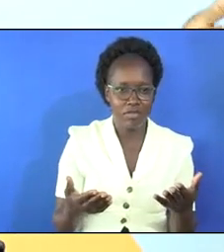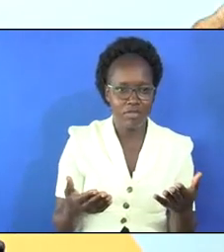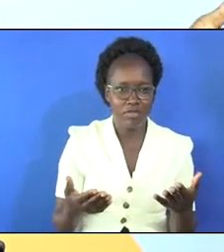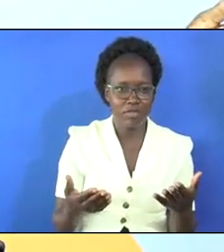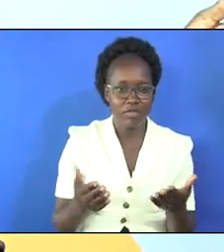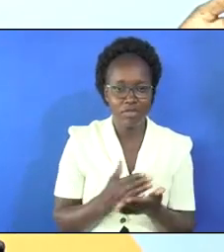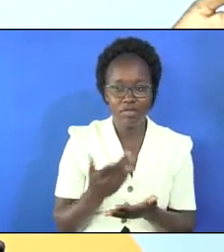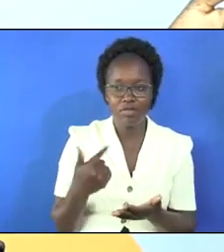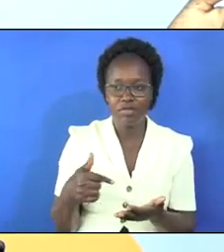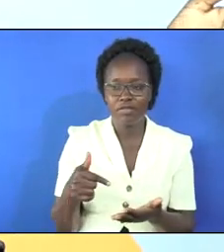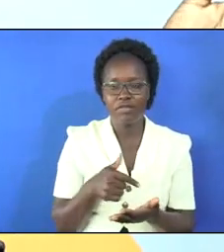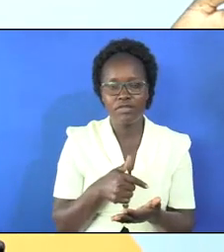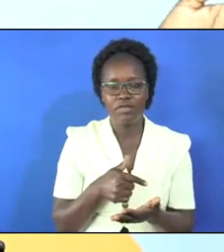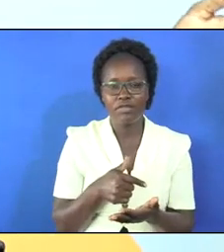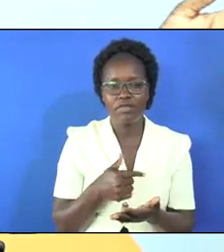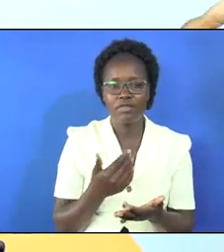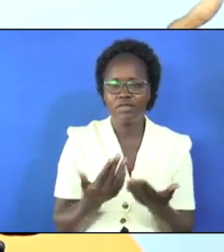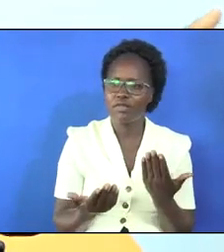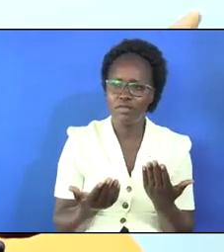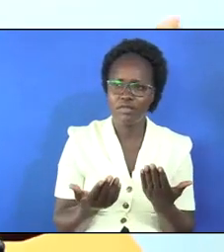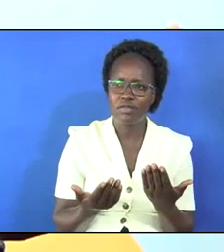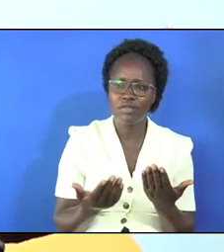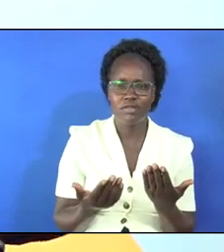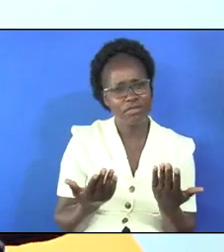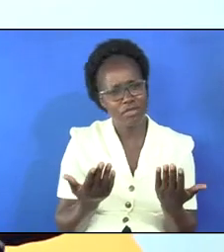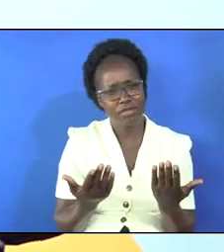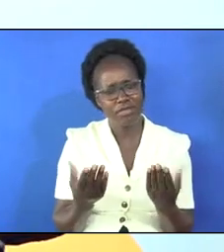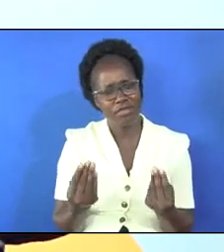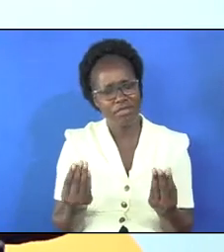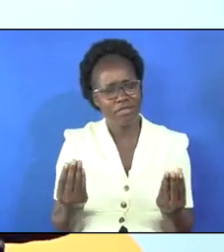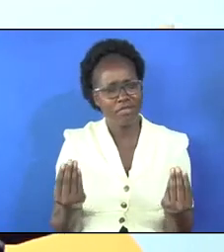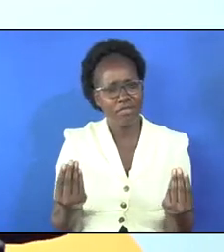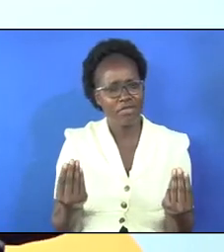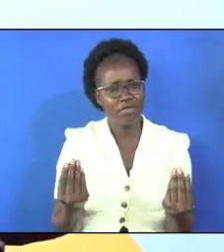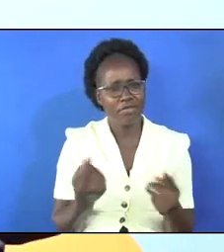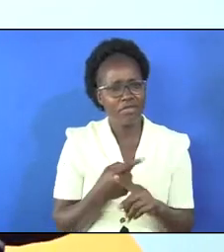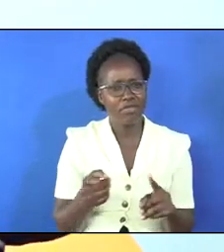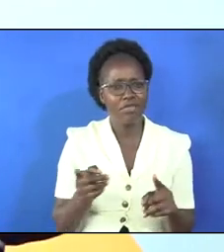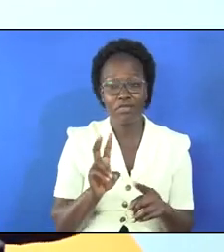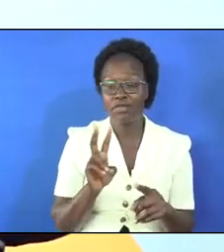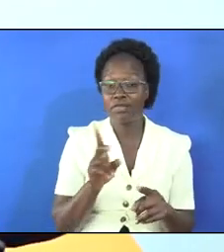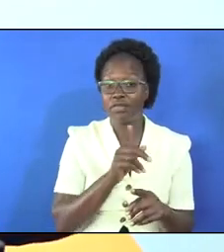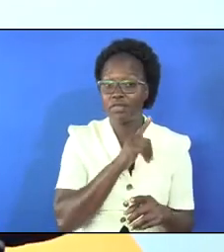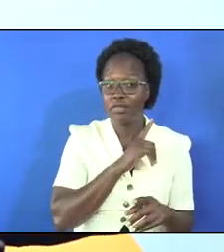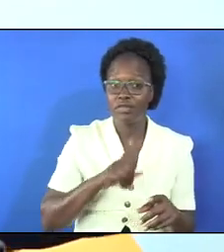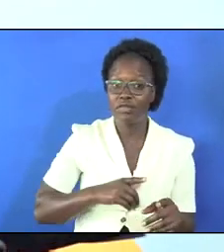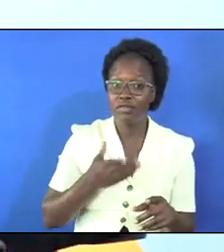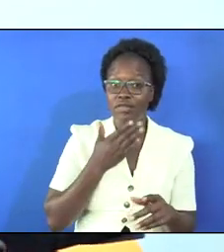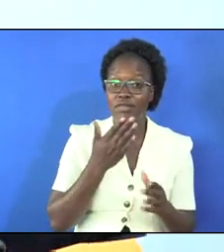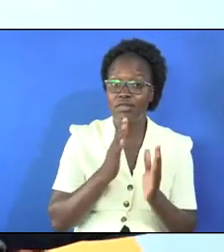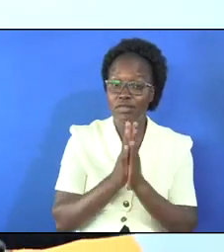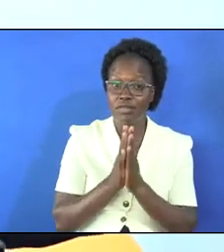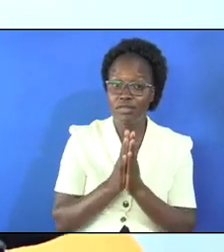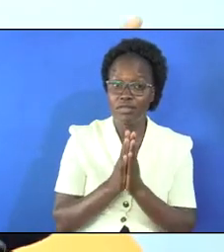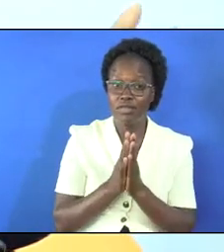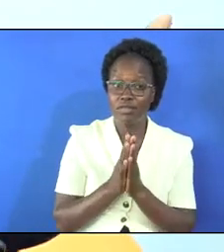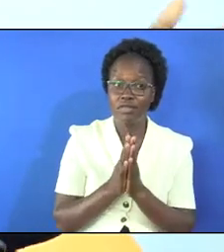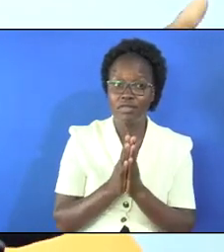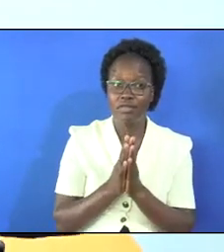some of us may take this one for granted but I have seen the Lord answer prayers